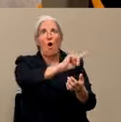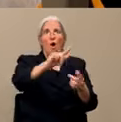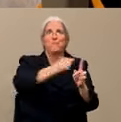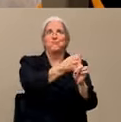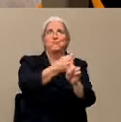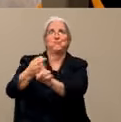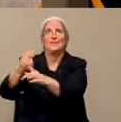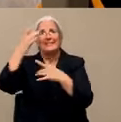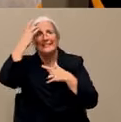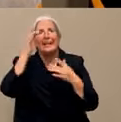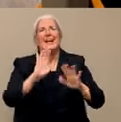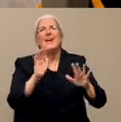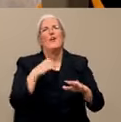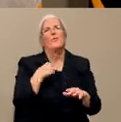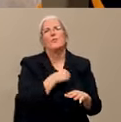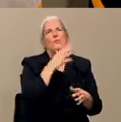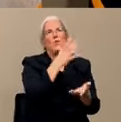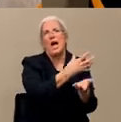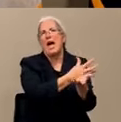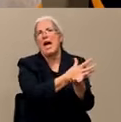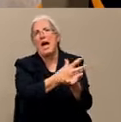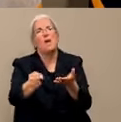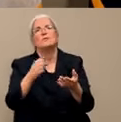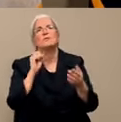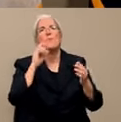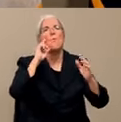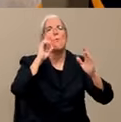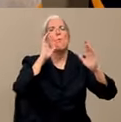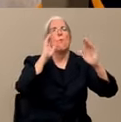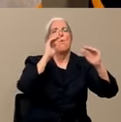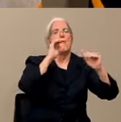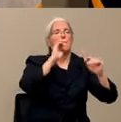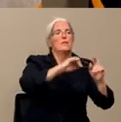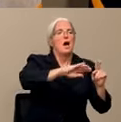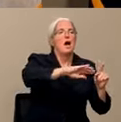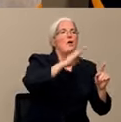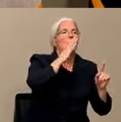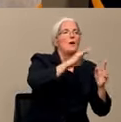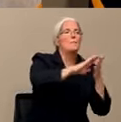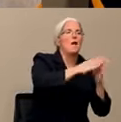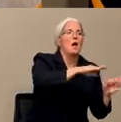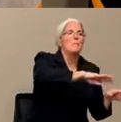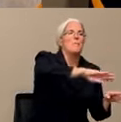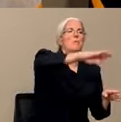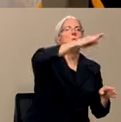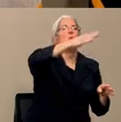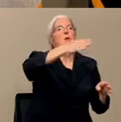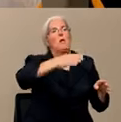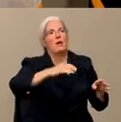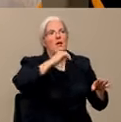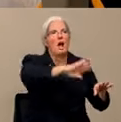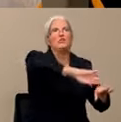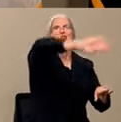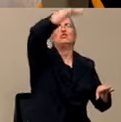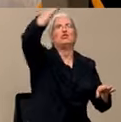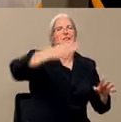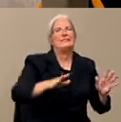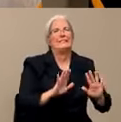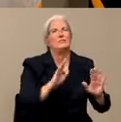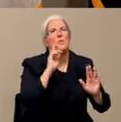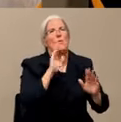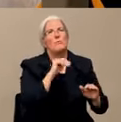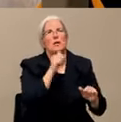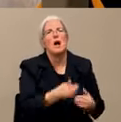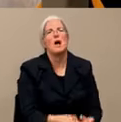flatten that peak or flatten that curve of disease. So prolong the time it takes. So if you have